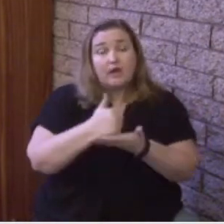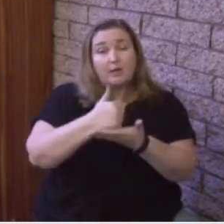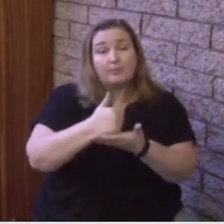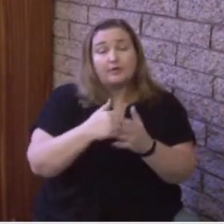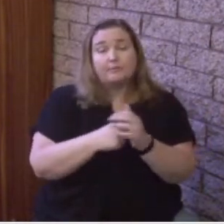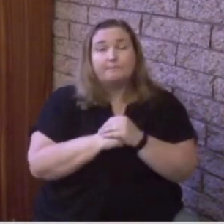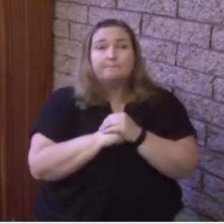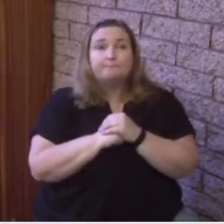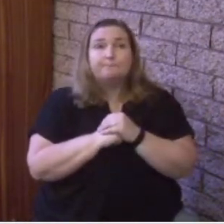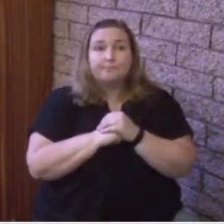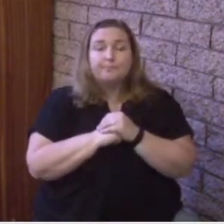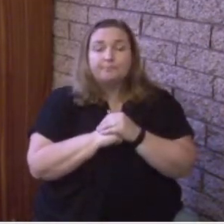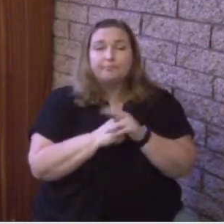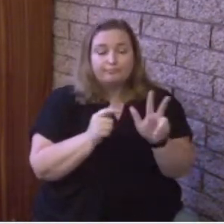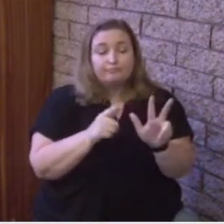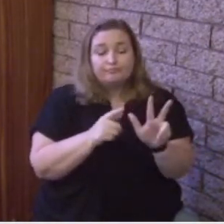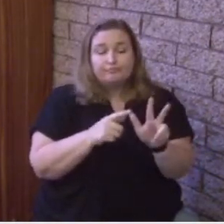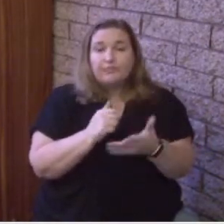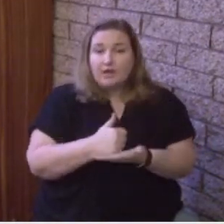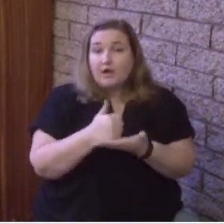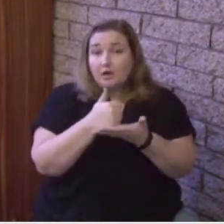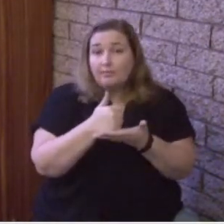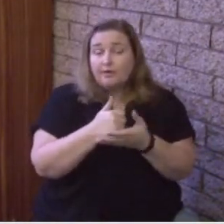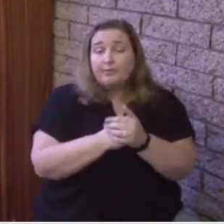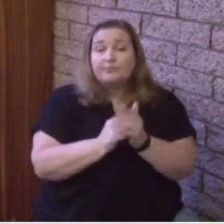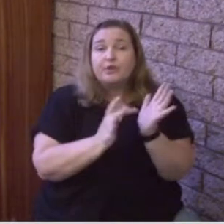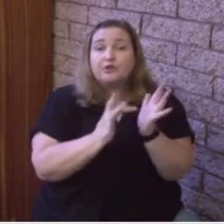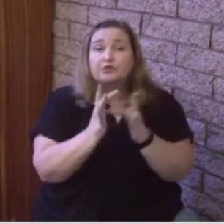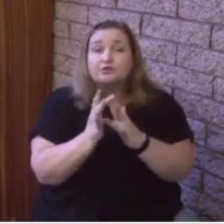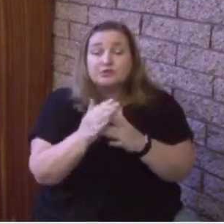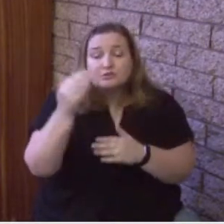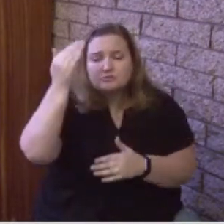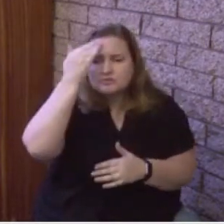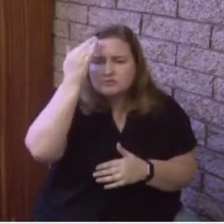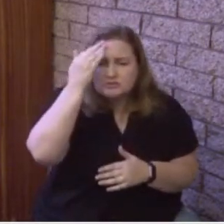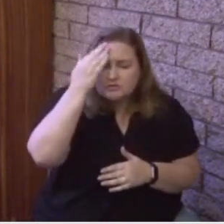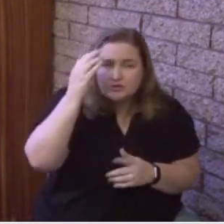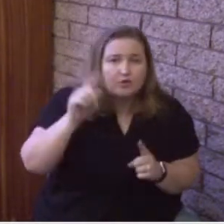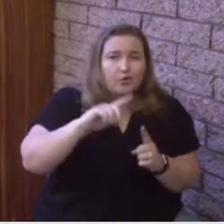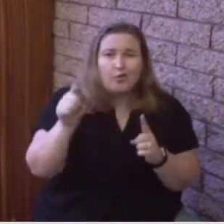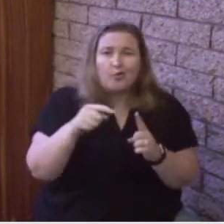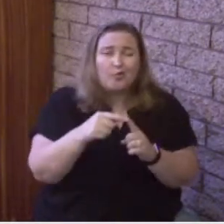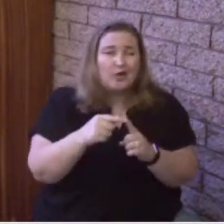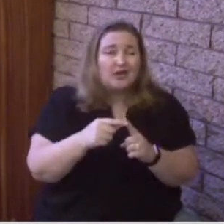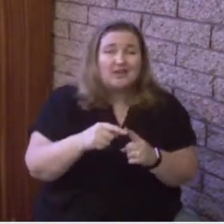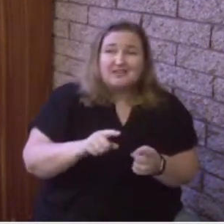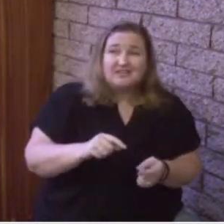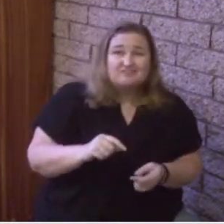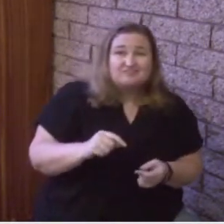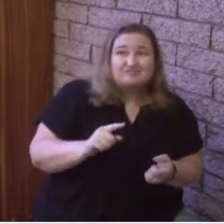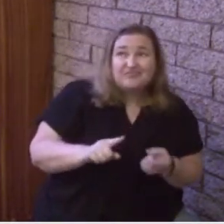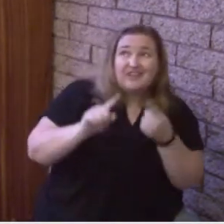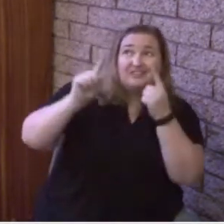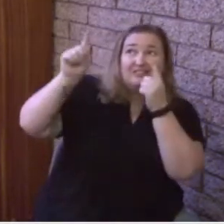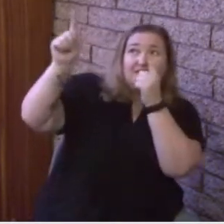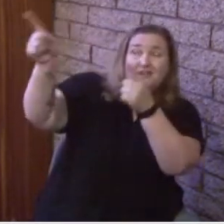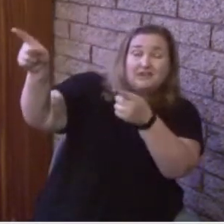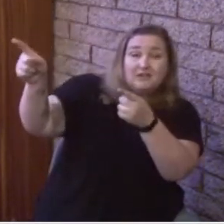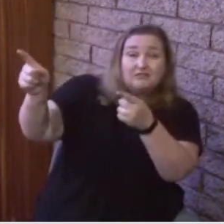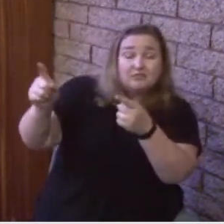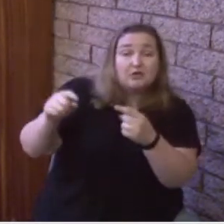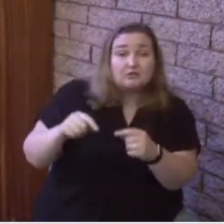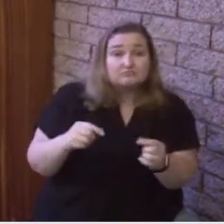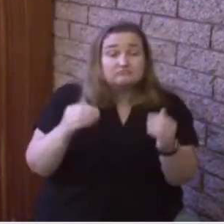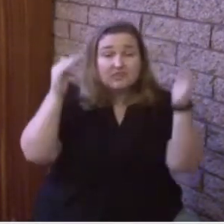Jesus knew that when He ascended into heaven, He didn't want to leave His apostles, His followers, and those, and us